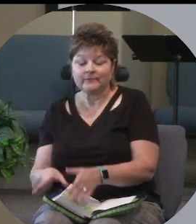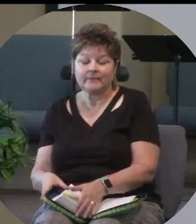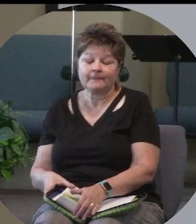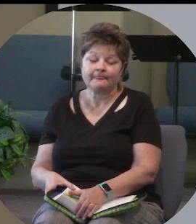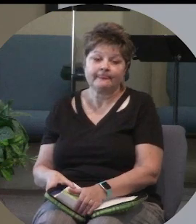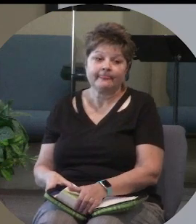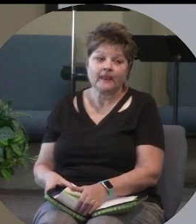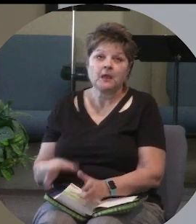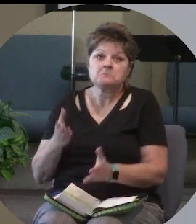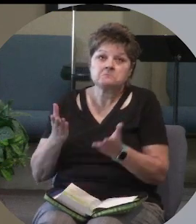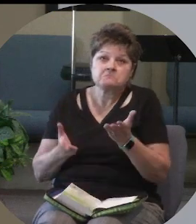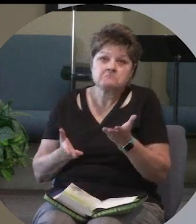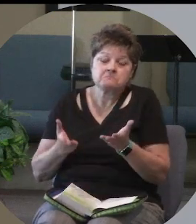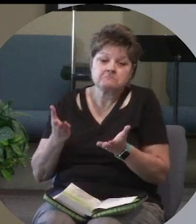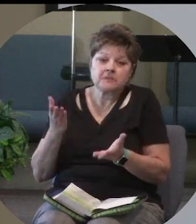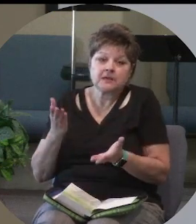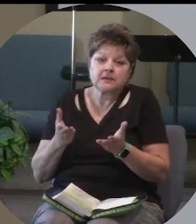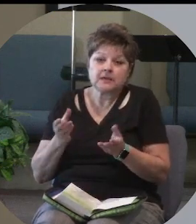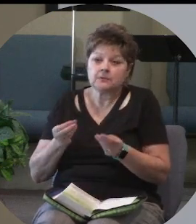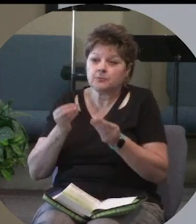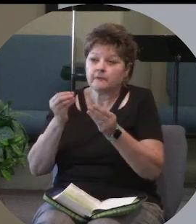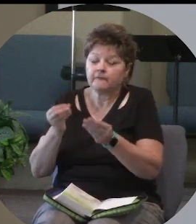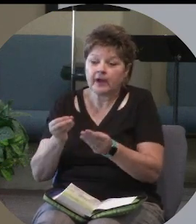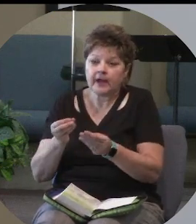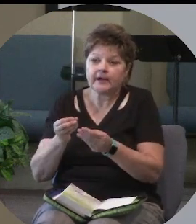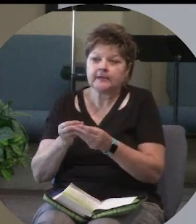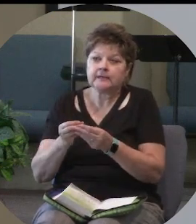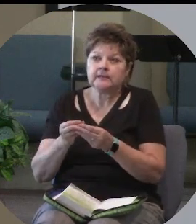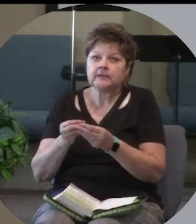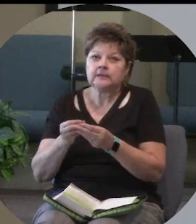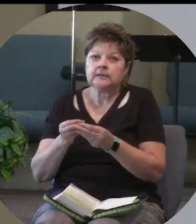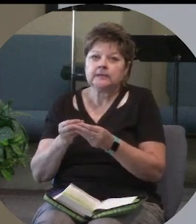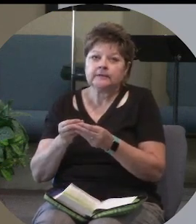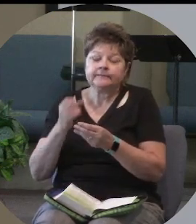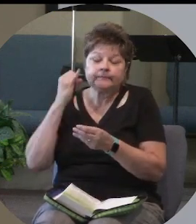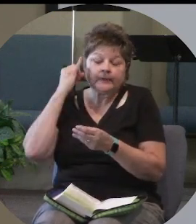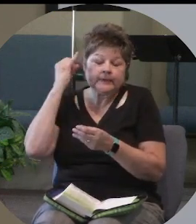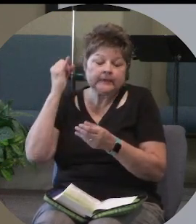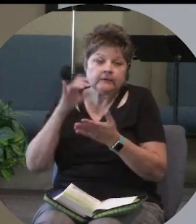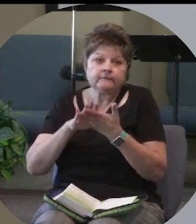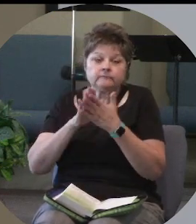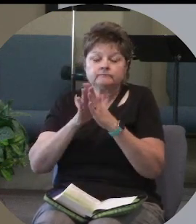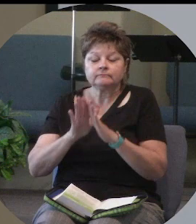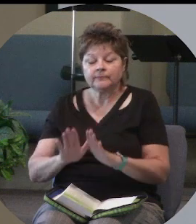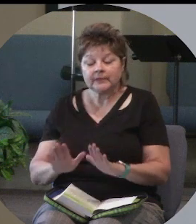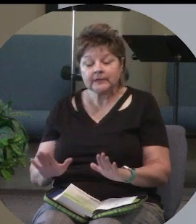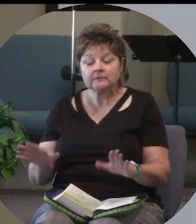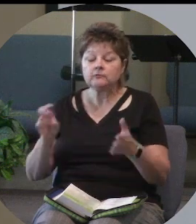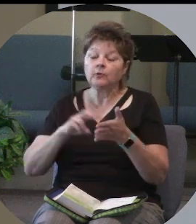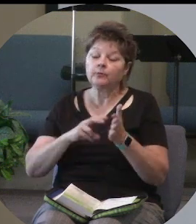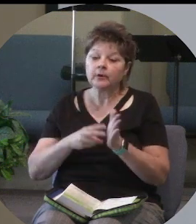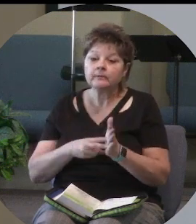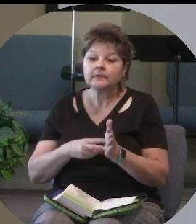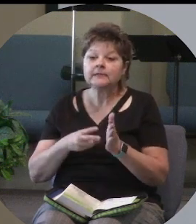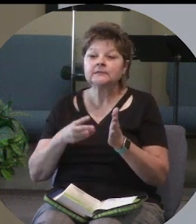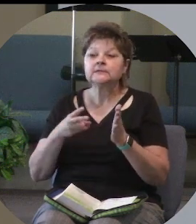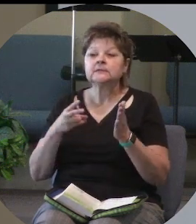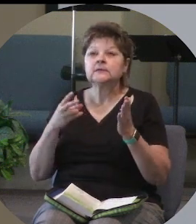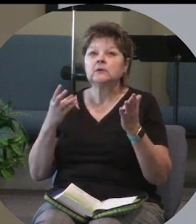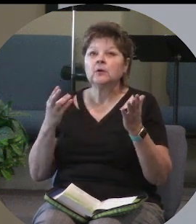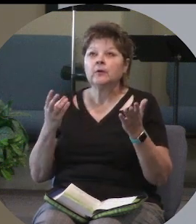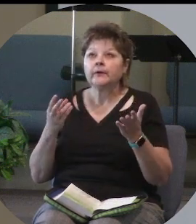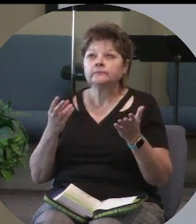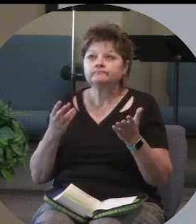And it may be it may provide a sense of peace. God may prevent a sense of purpose. God may provide a